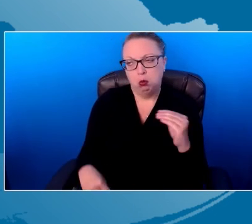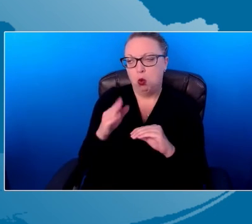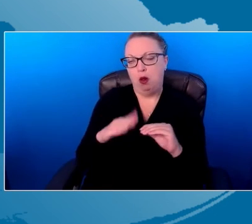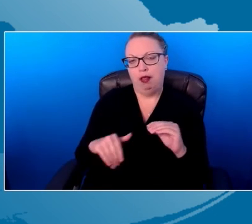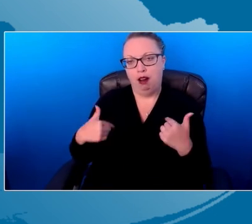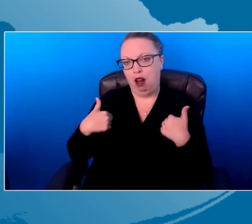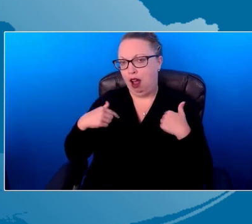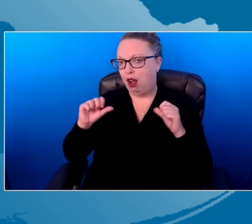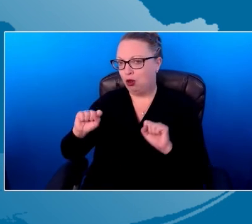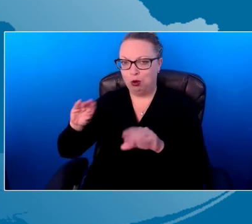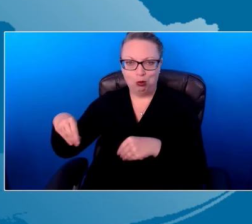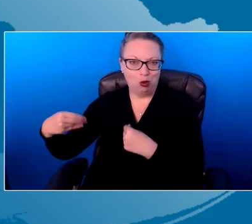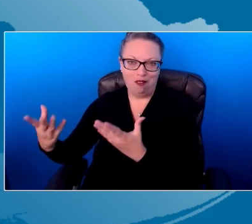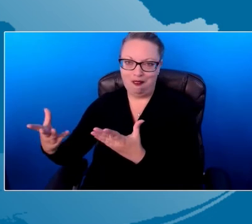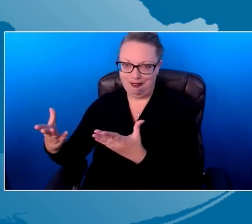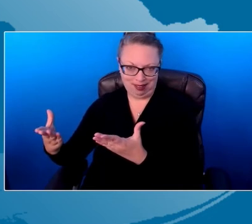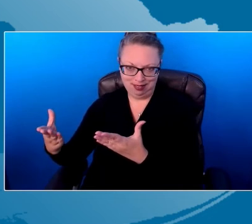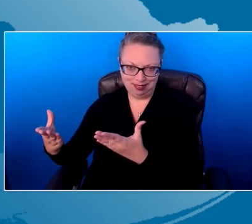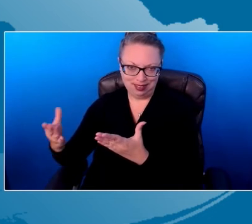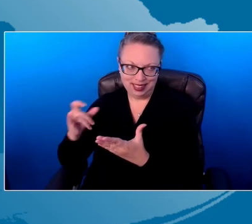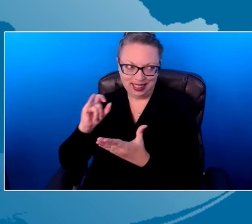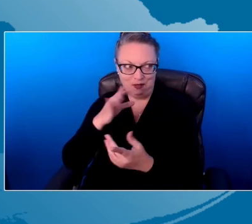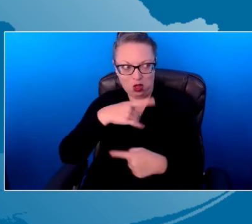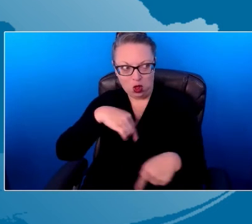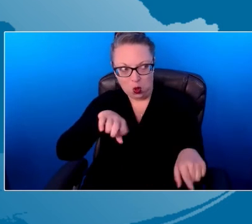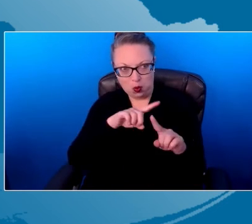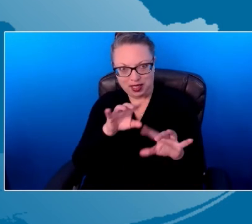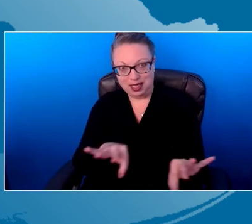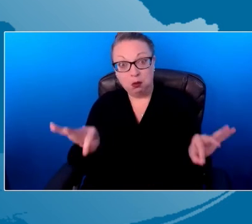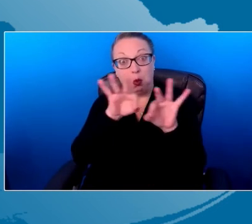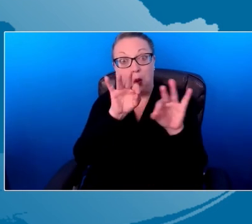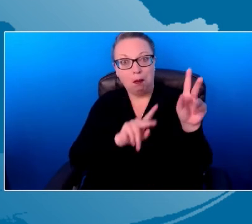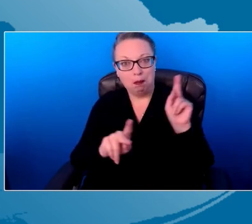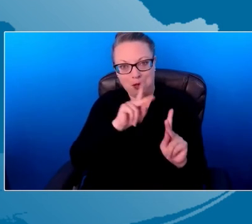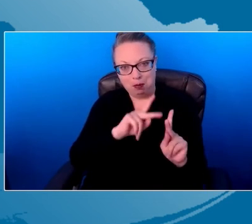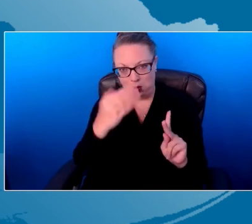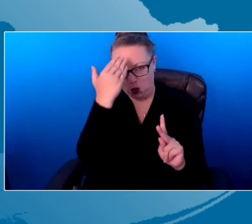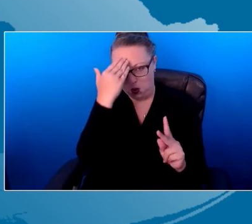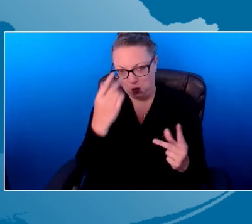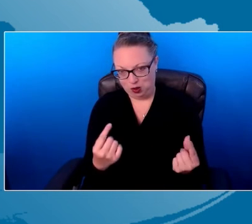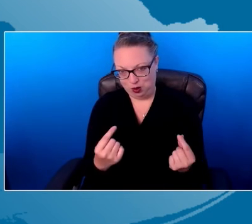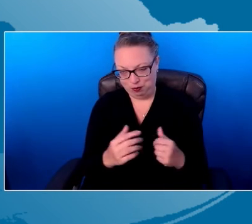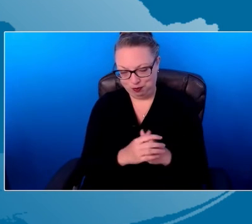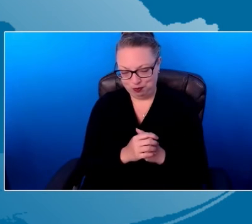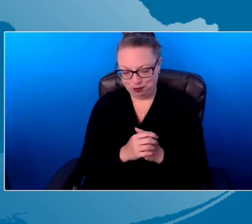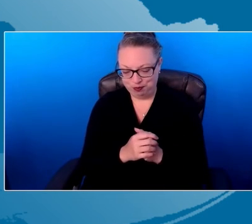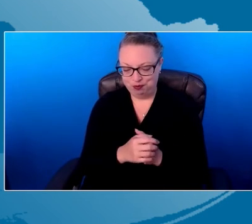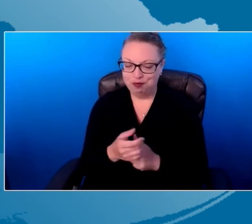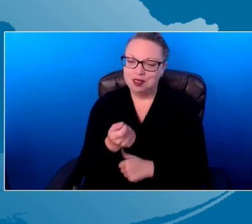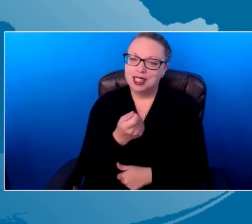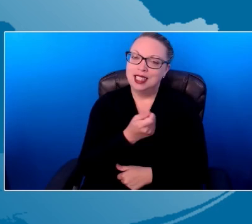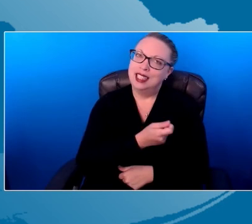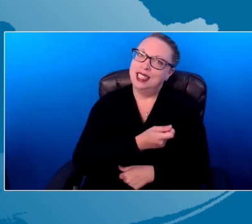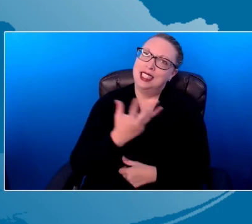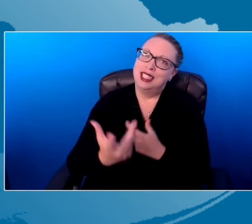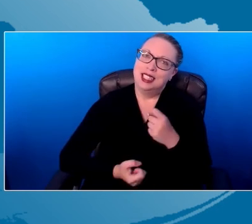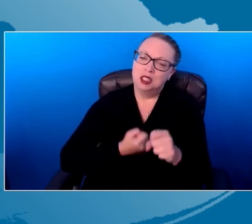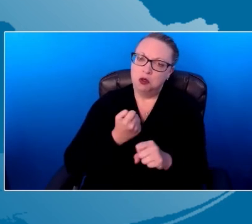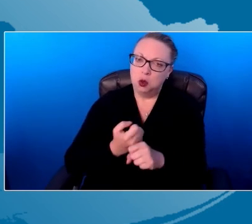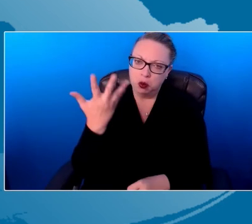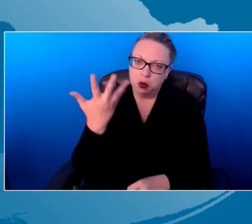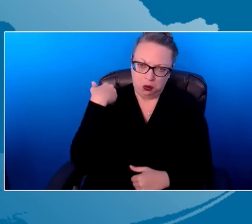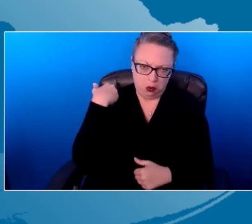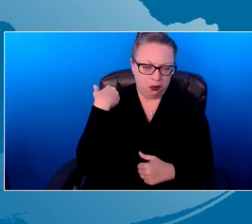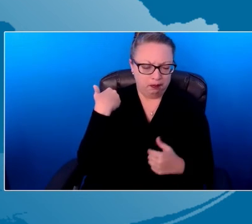if those important people know how to do it. Several years ago, I was in a shop